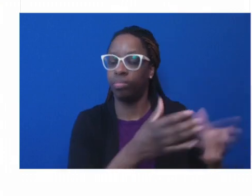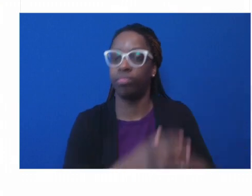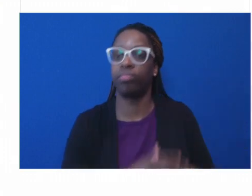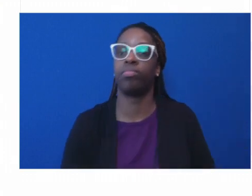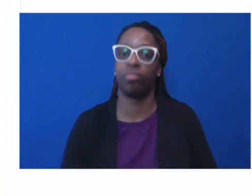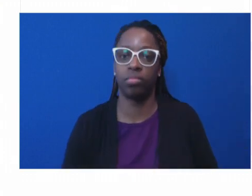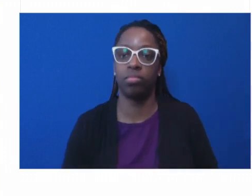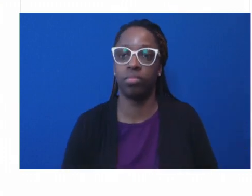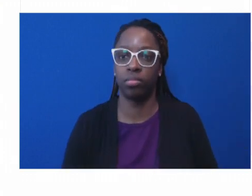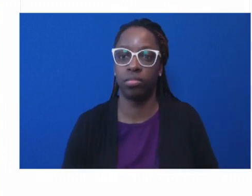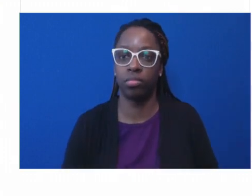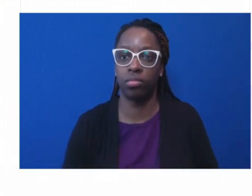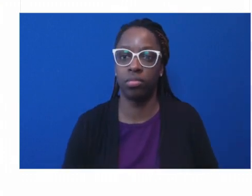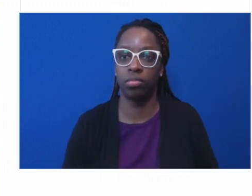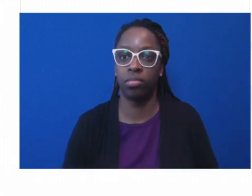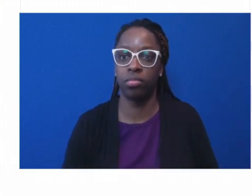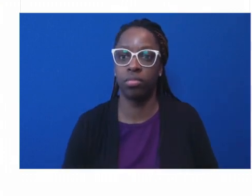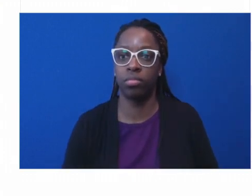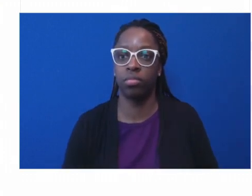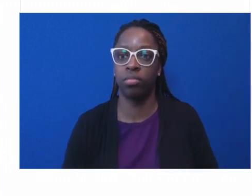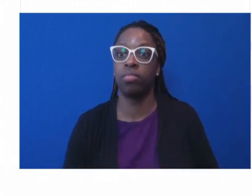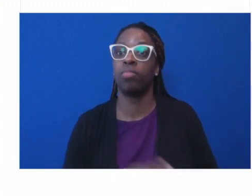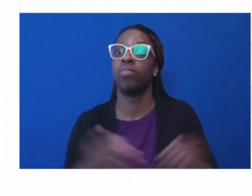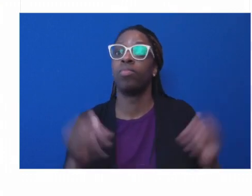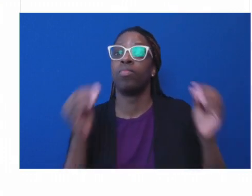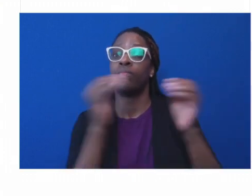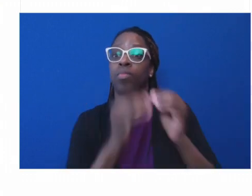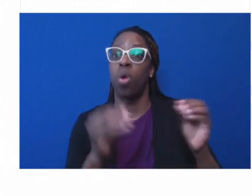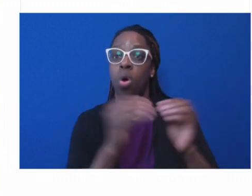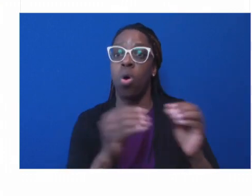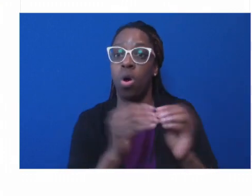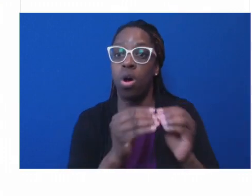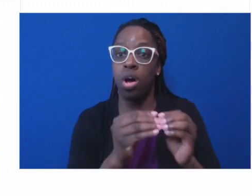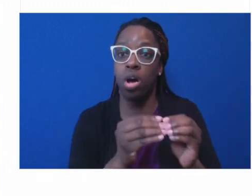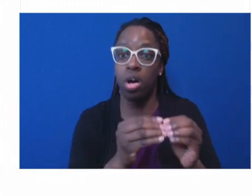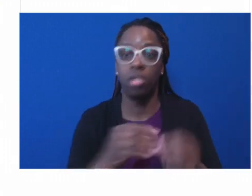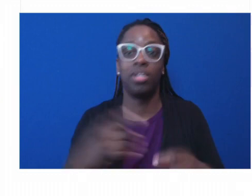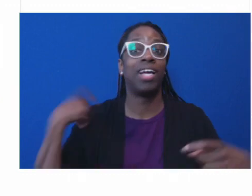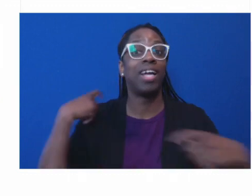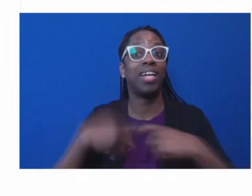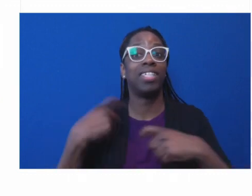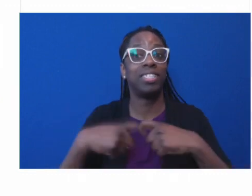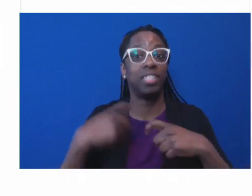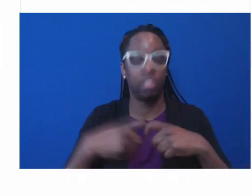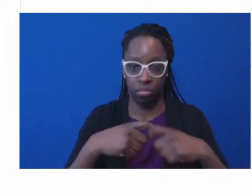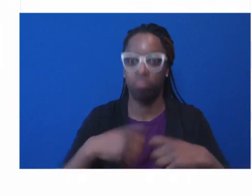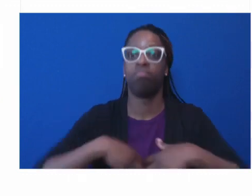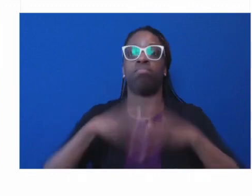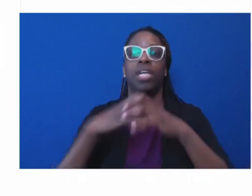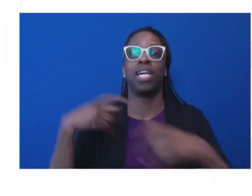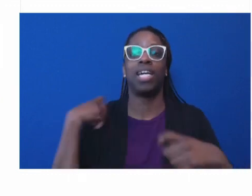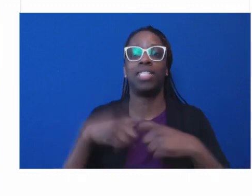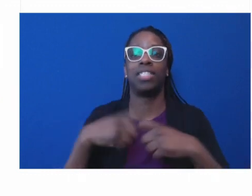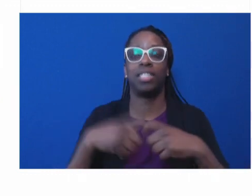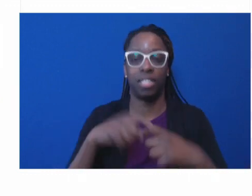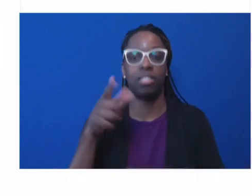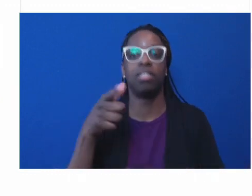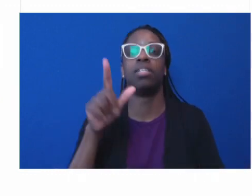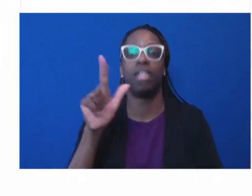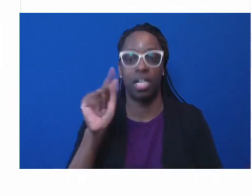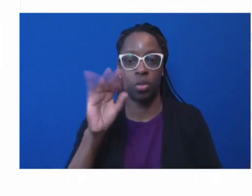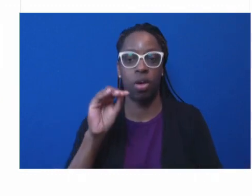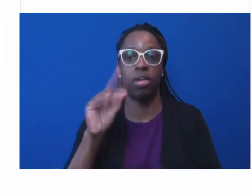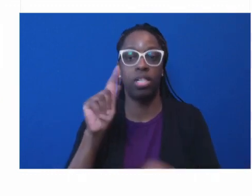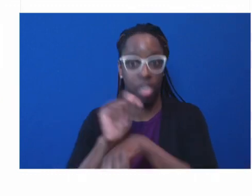which helped collect critical testing data from the community and helped achieve an 87% vaccine uptake of the city and county's